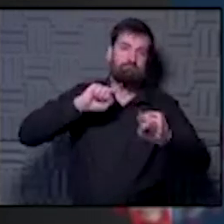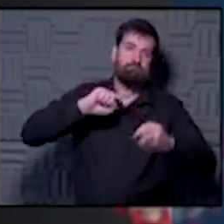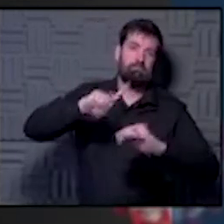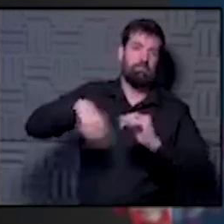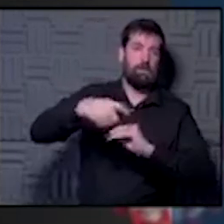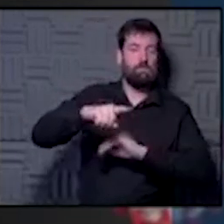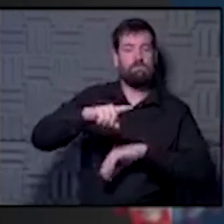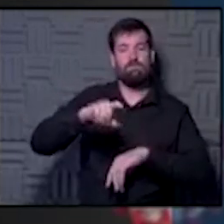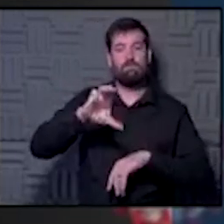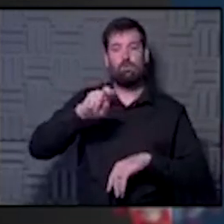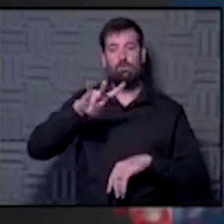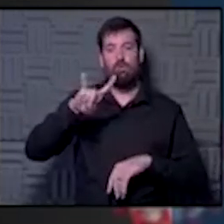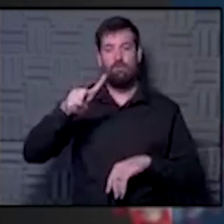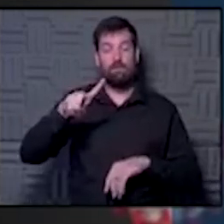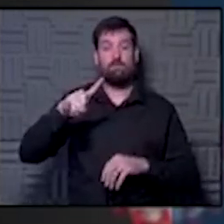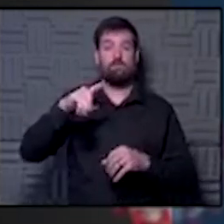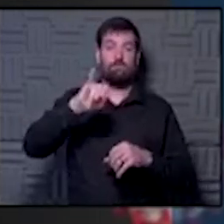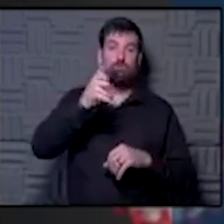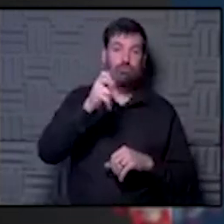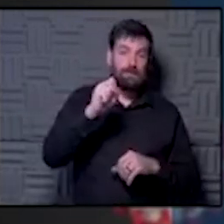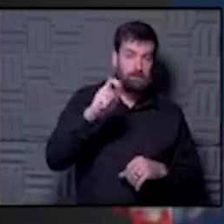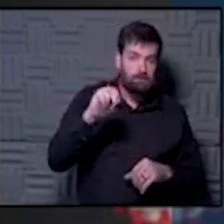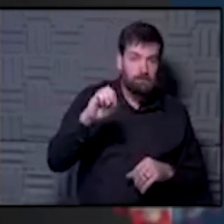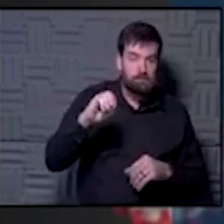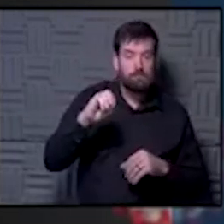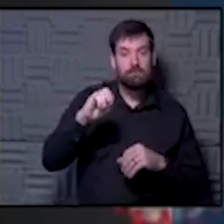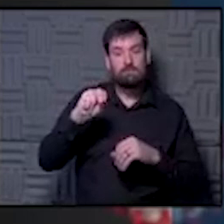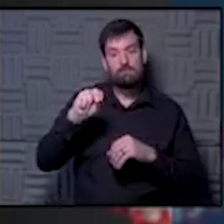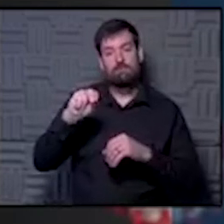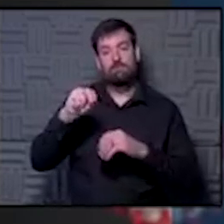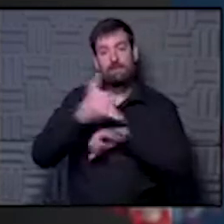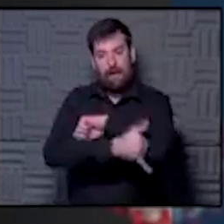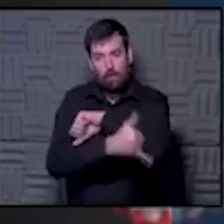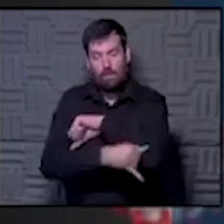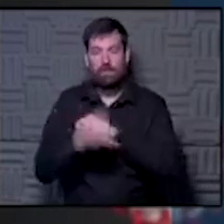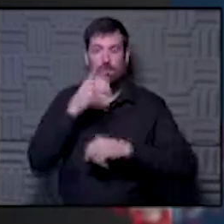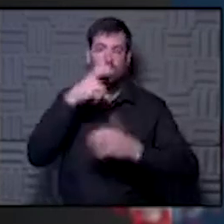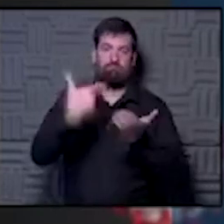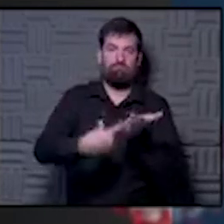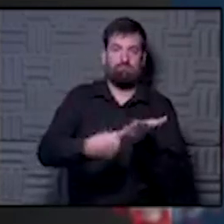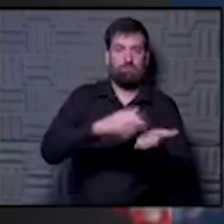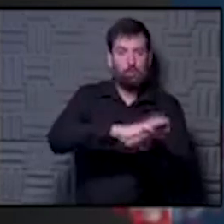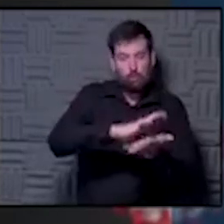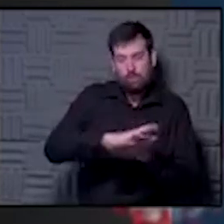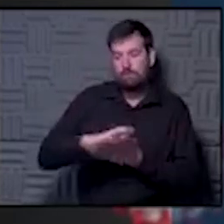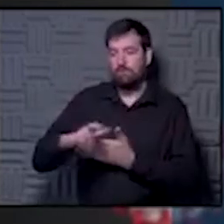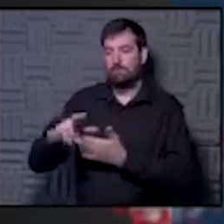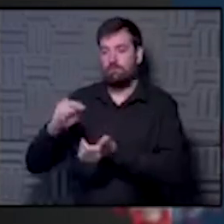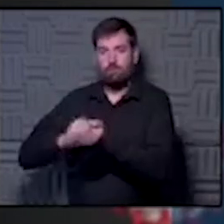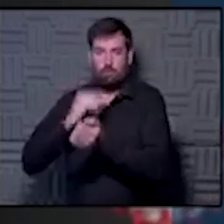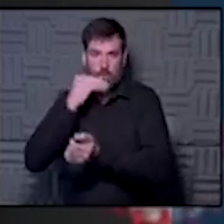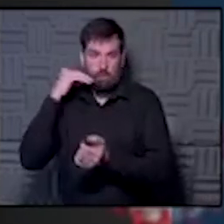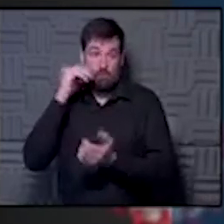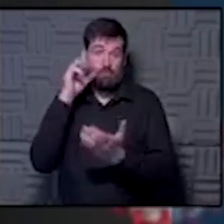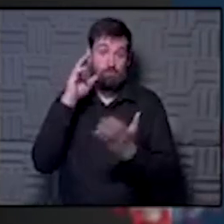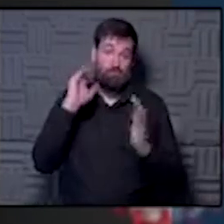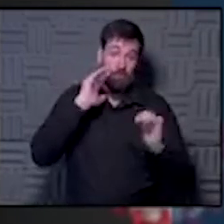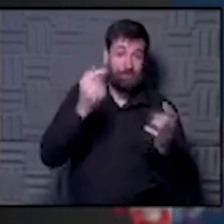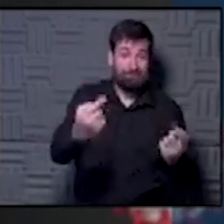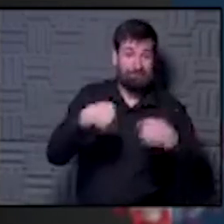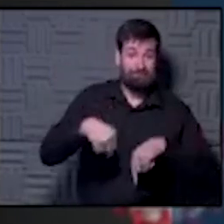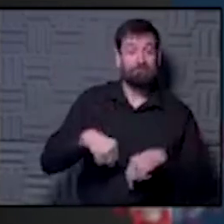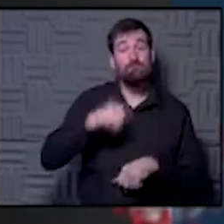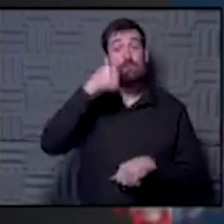County and what's driving it, what's the impact on public schools and on nursing homes. think that'll be a great conversation. Hope that you're here to be a part of it with us.